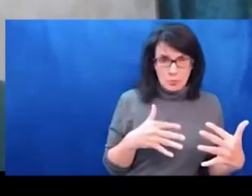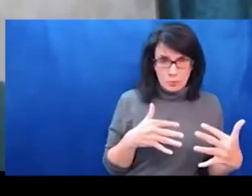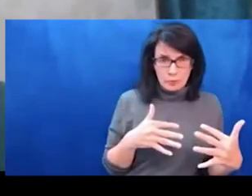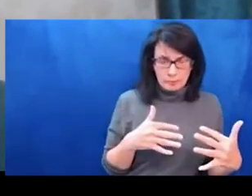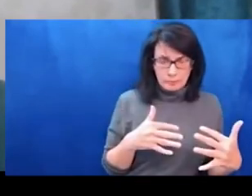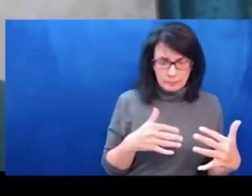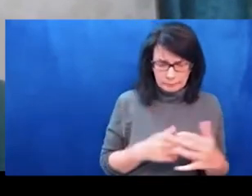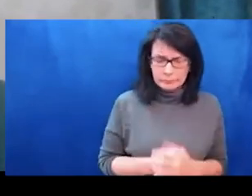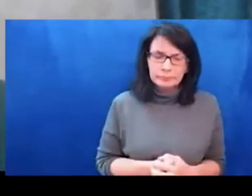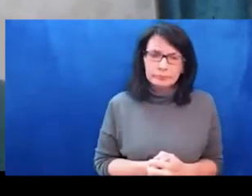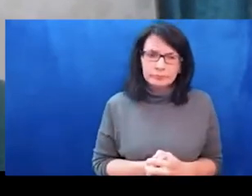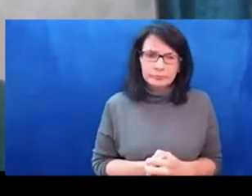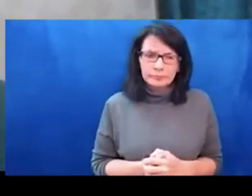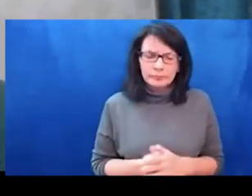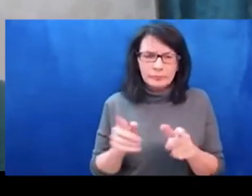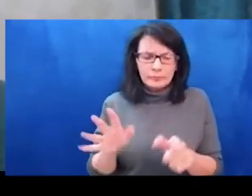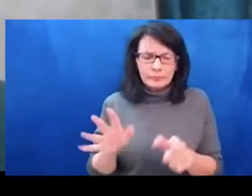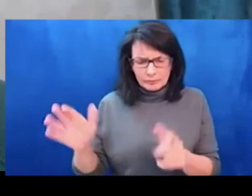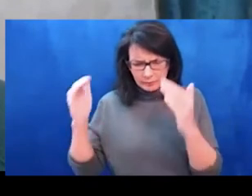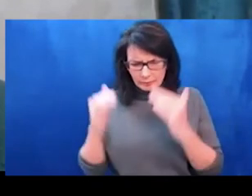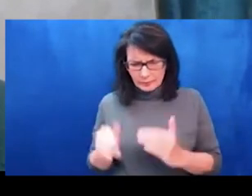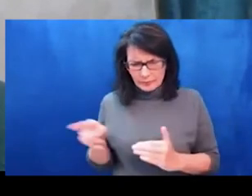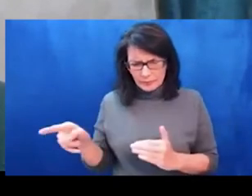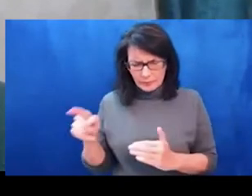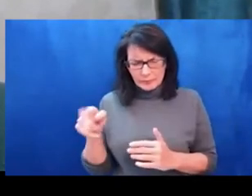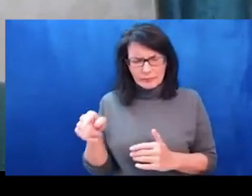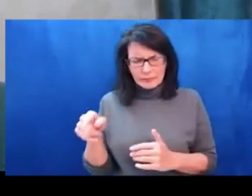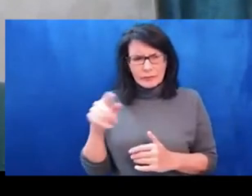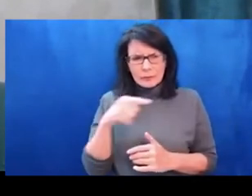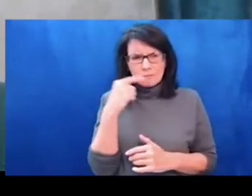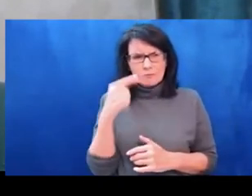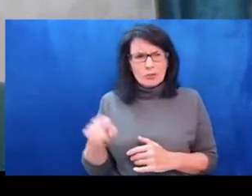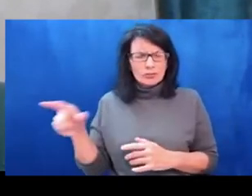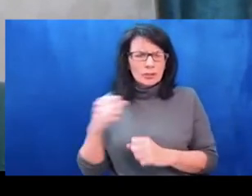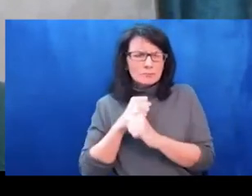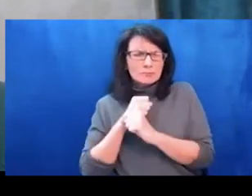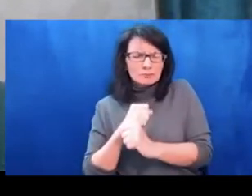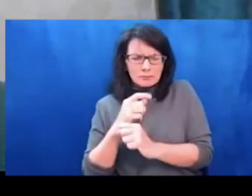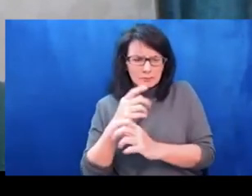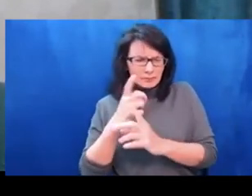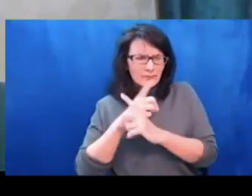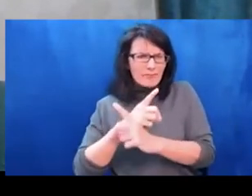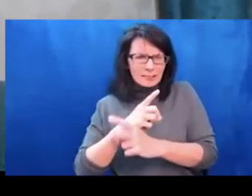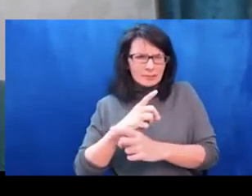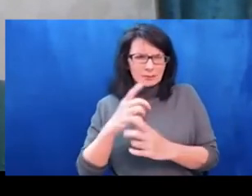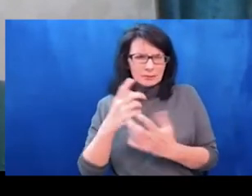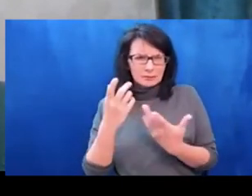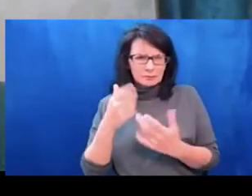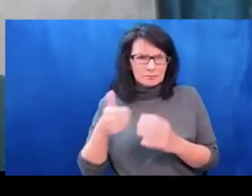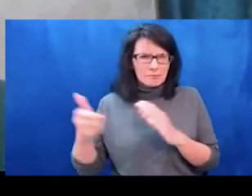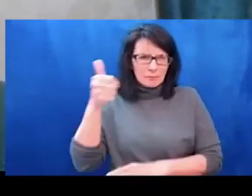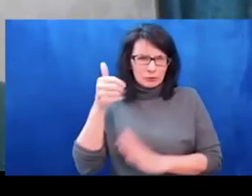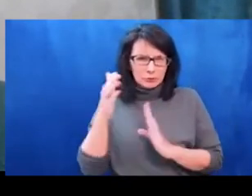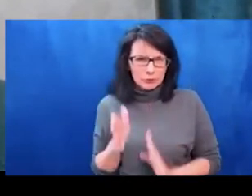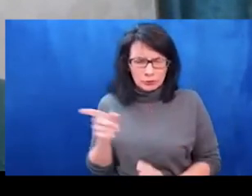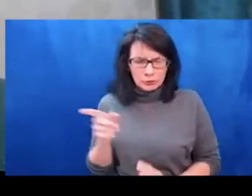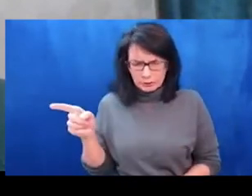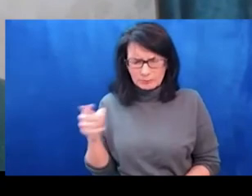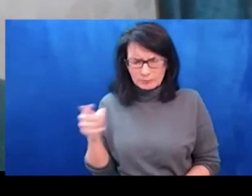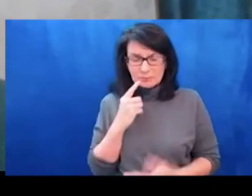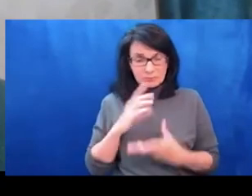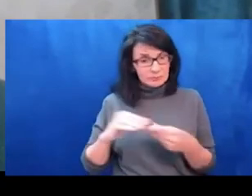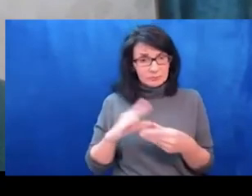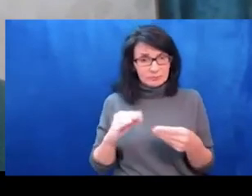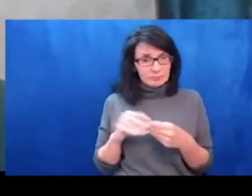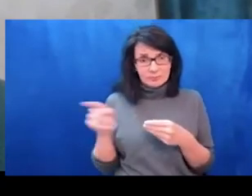occasion, the use of armed forces exercises in the battlefield is a unique experience, a unique